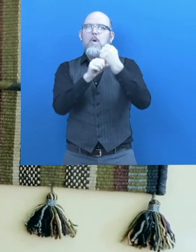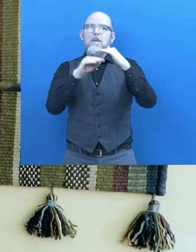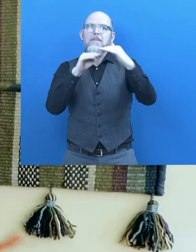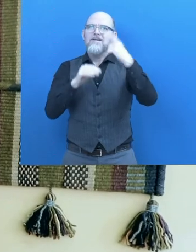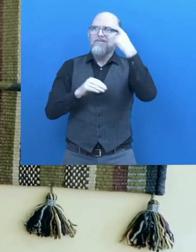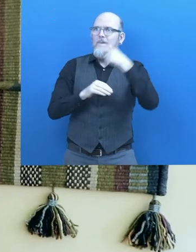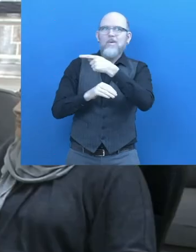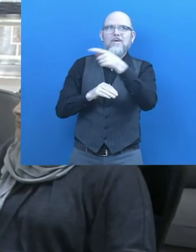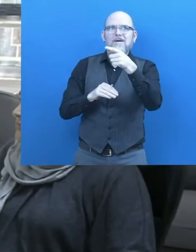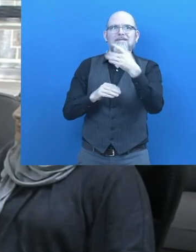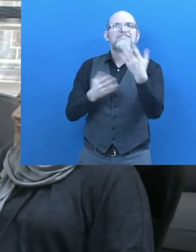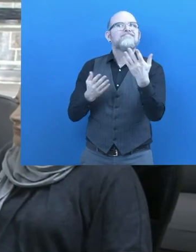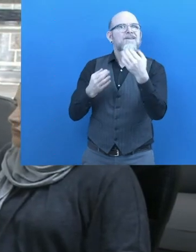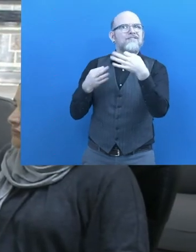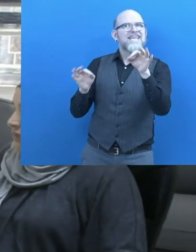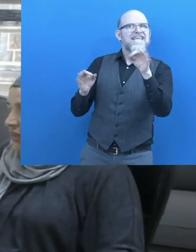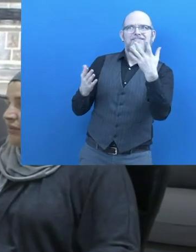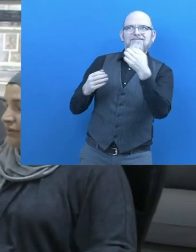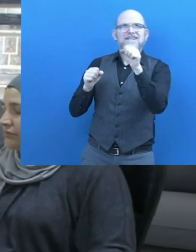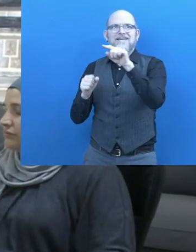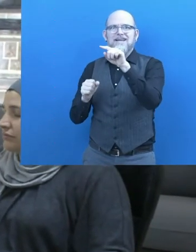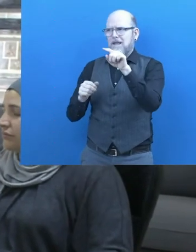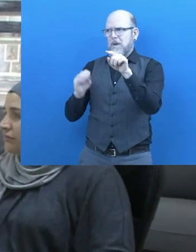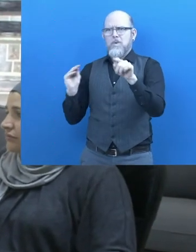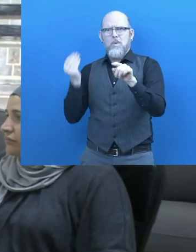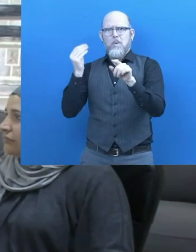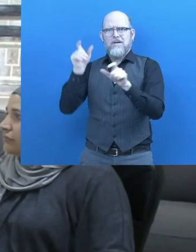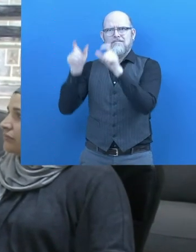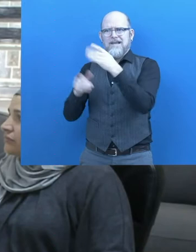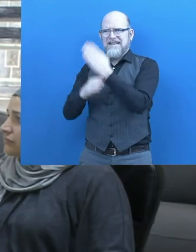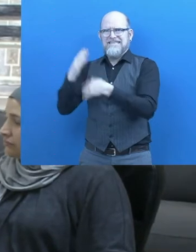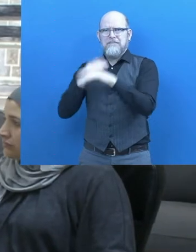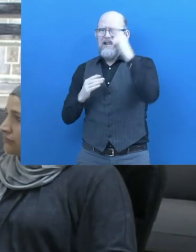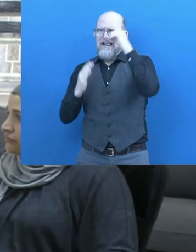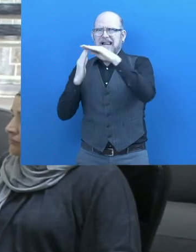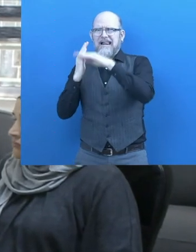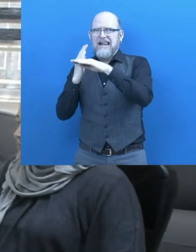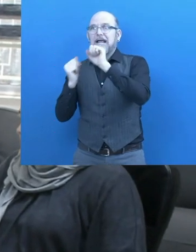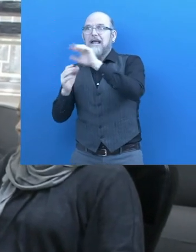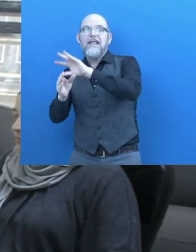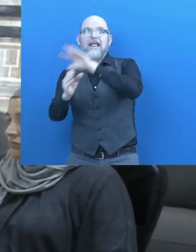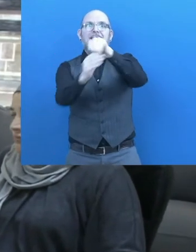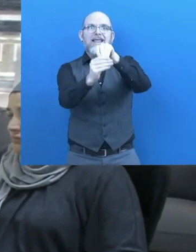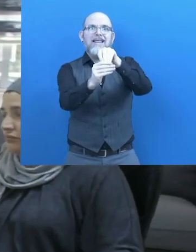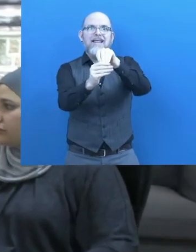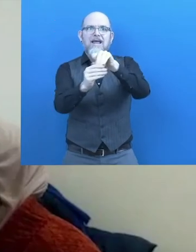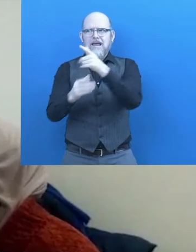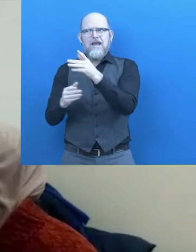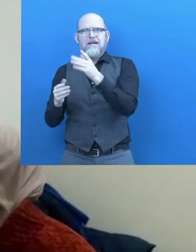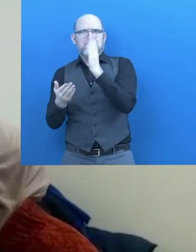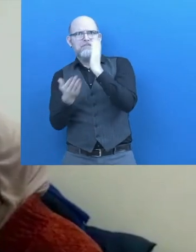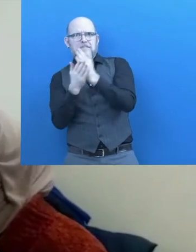of job opportunities and then we match the young adult with intellectual disability with the right job